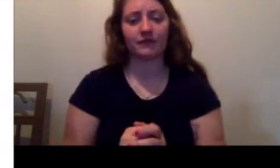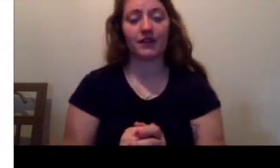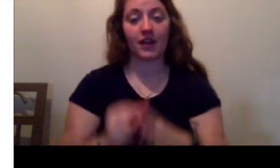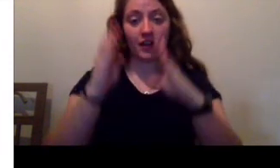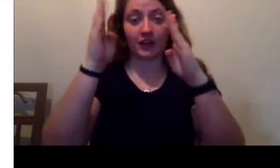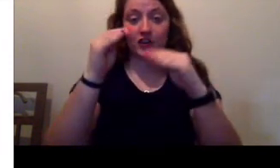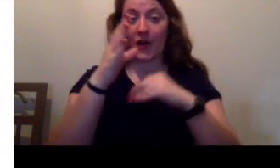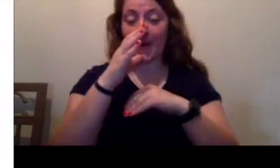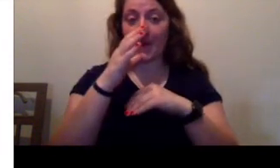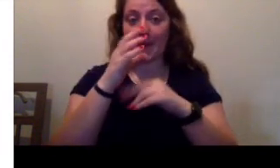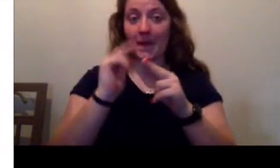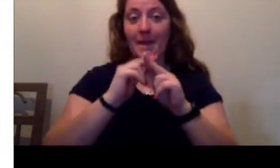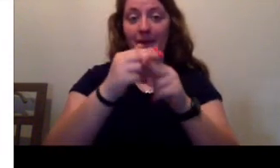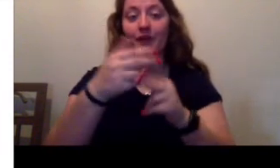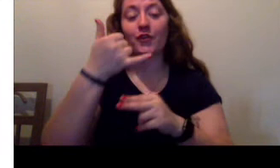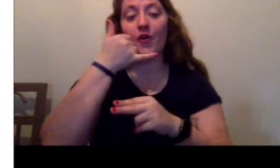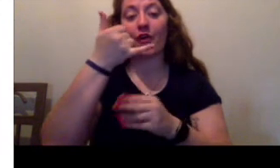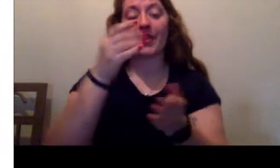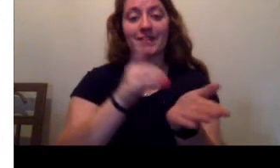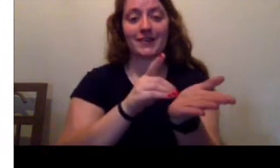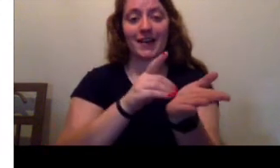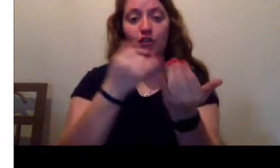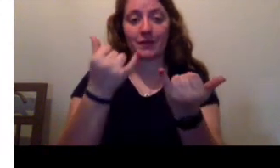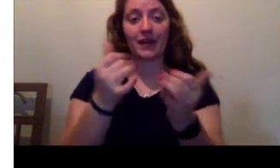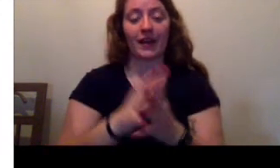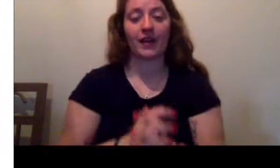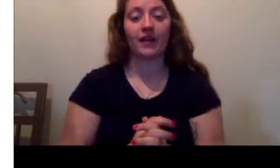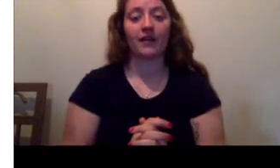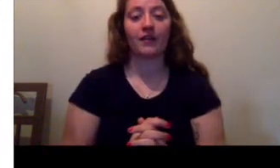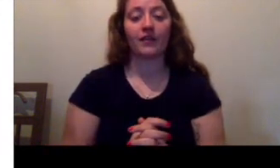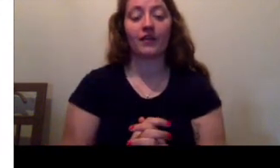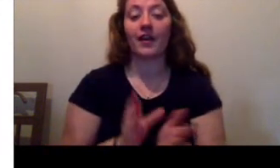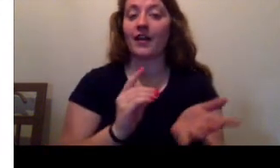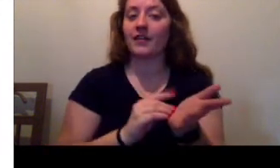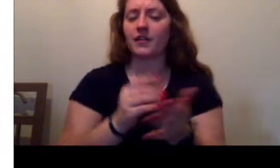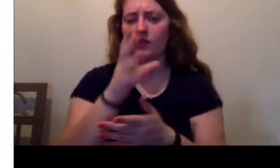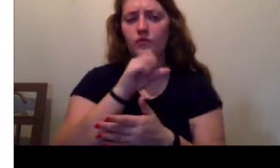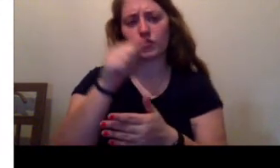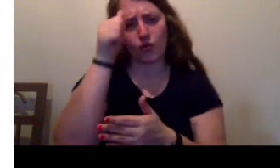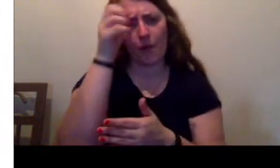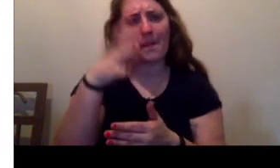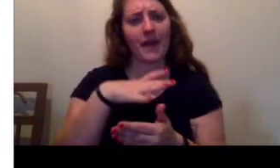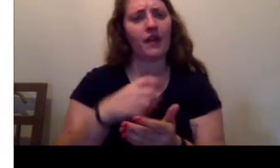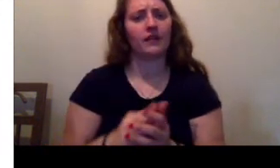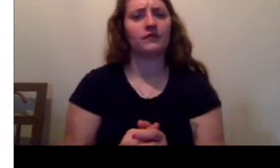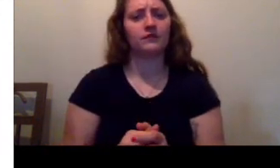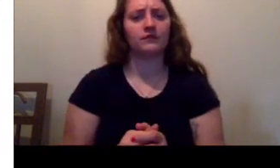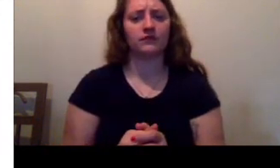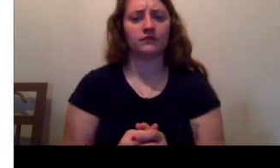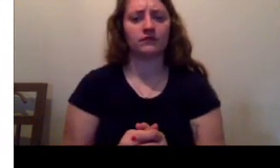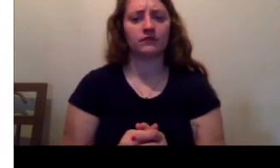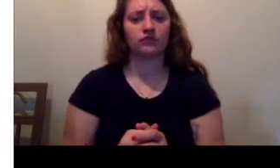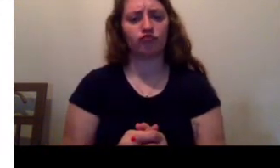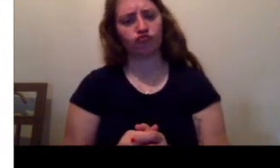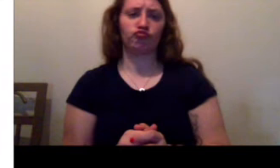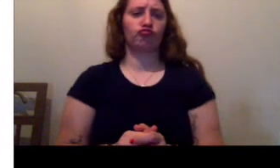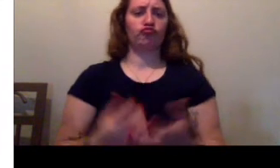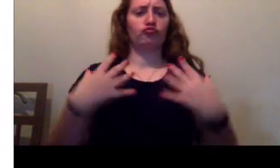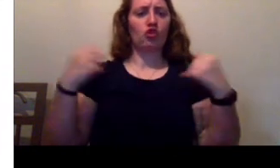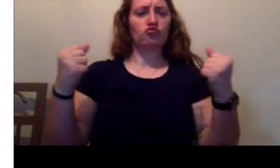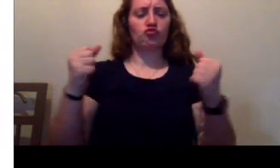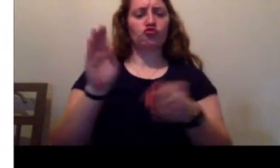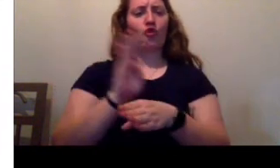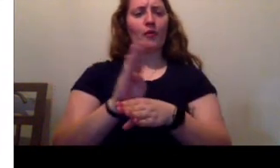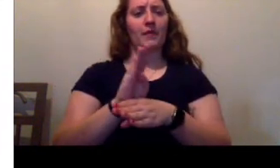Mama had called the doctor by now. The local doctor was an old man, brusque and businesslike, though with